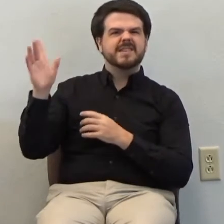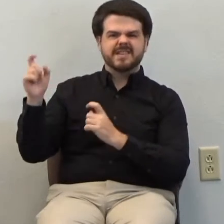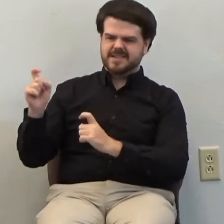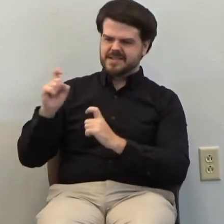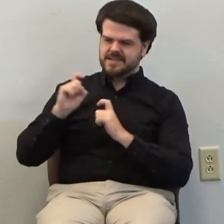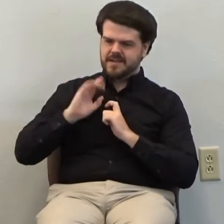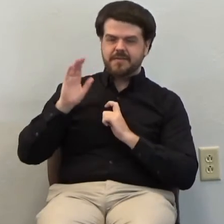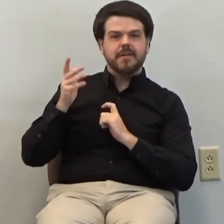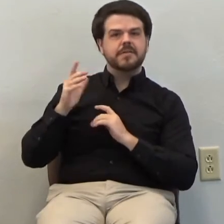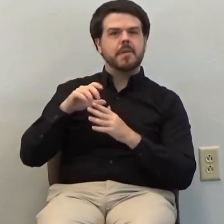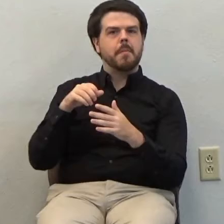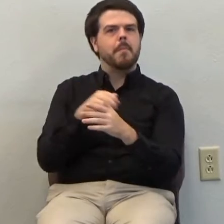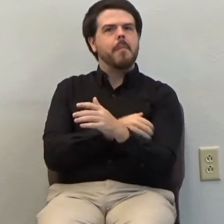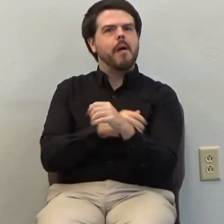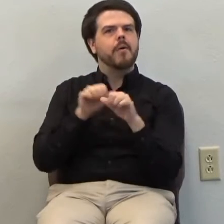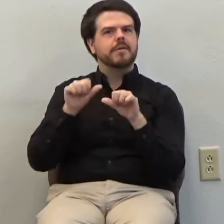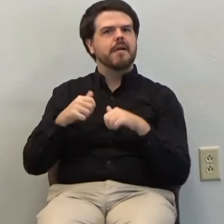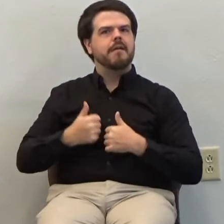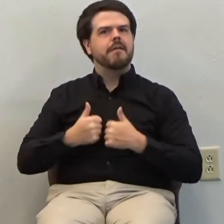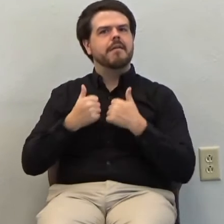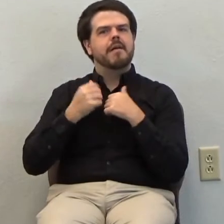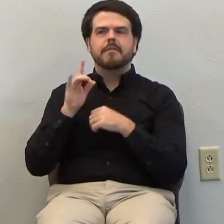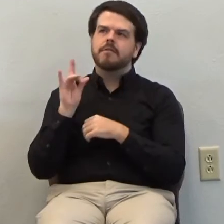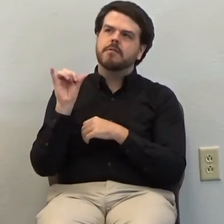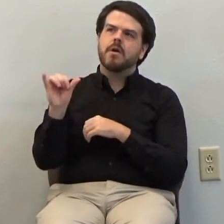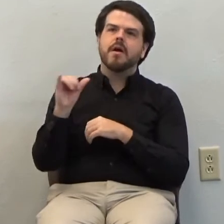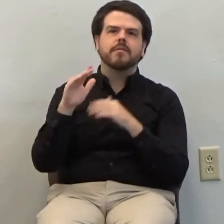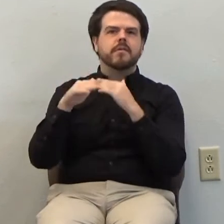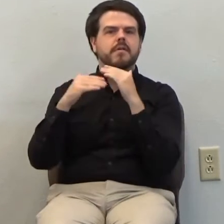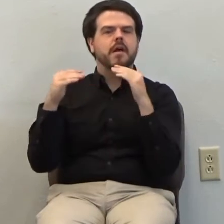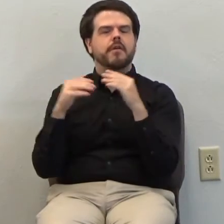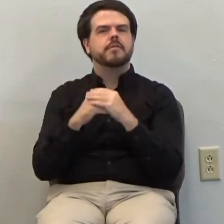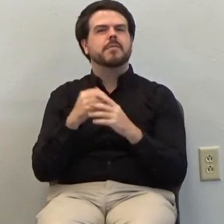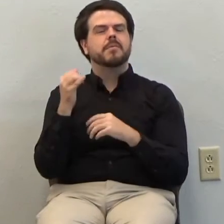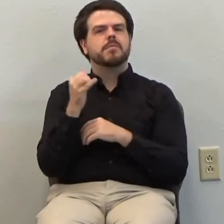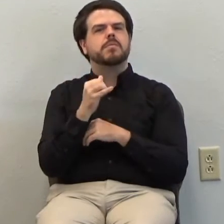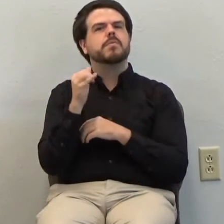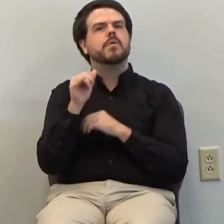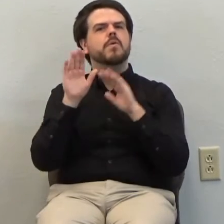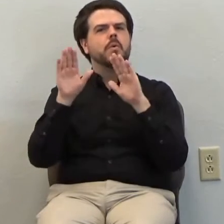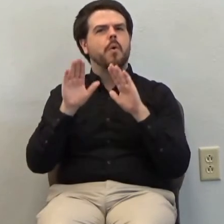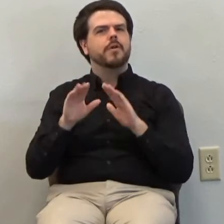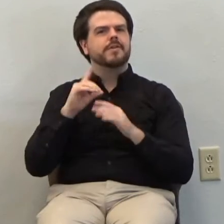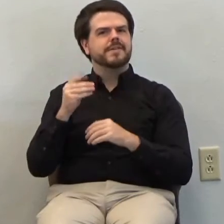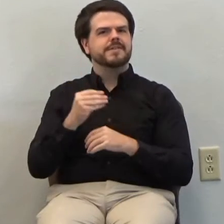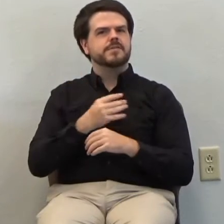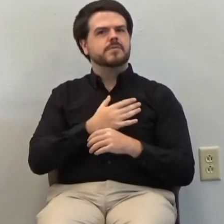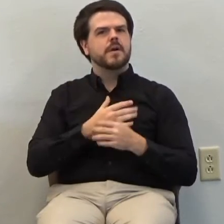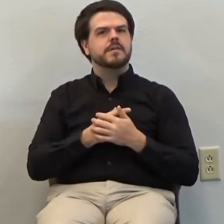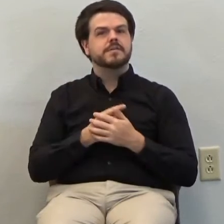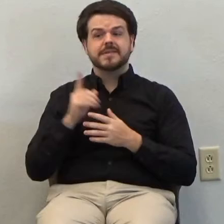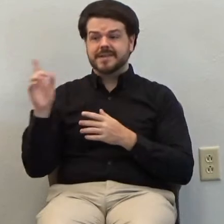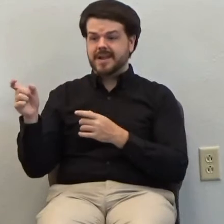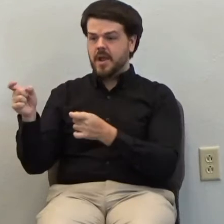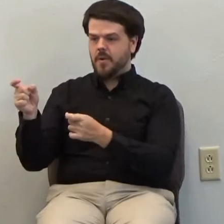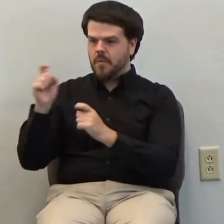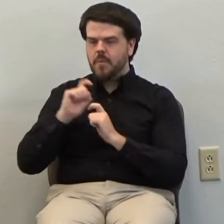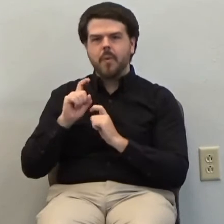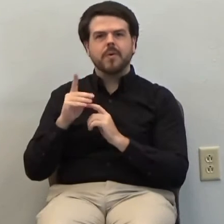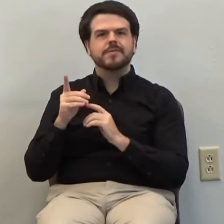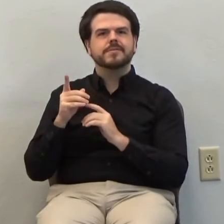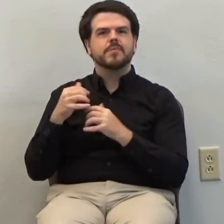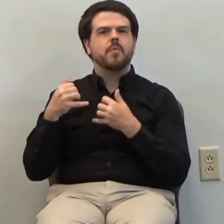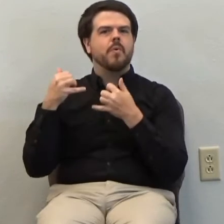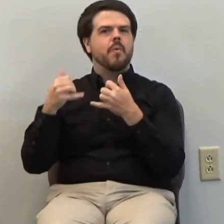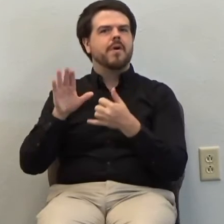Him in Heaven and He will bless us for it. Oh, the wonder of His grace. He rewards His own grace as St. Augustine says.